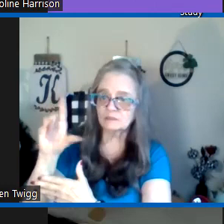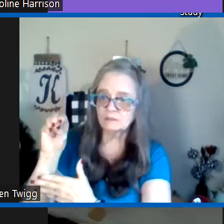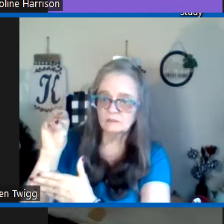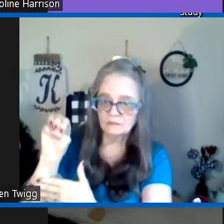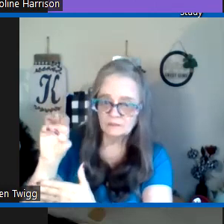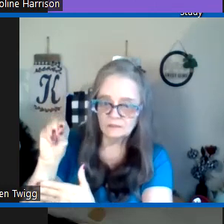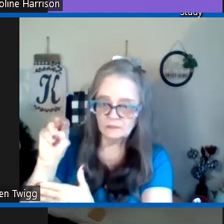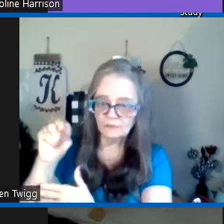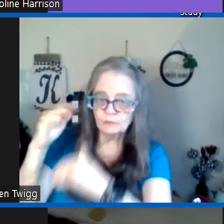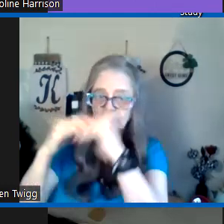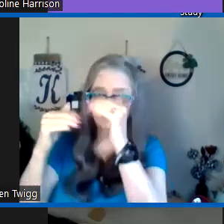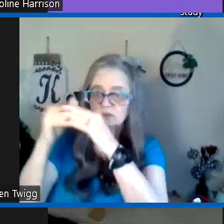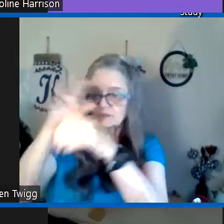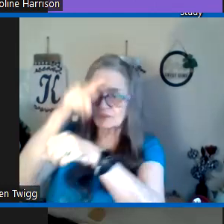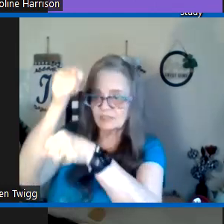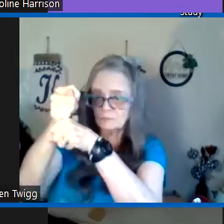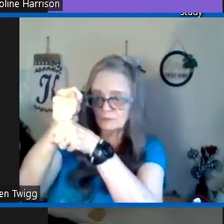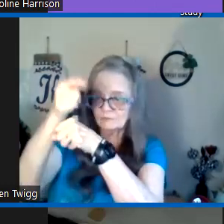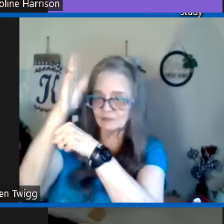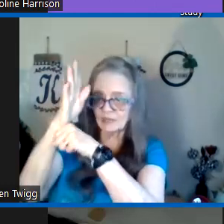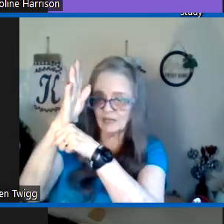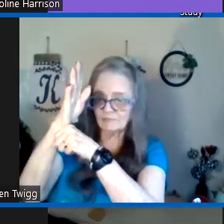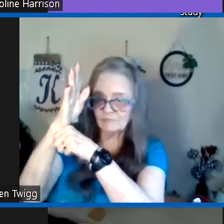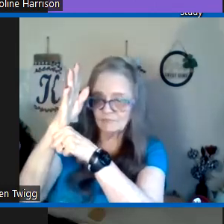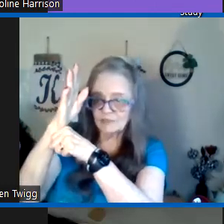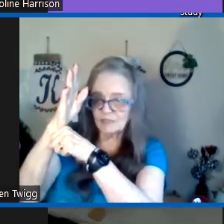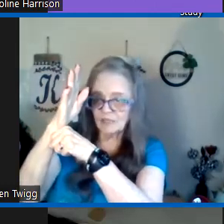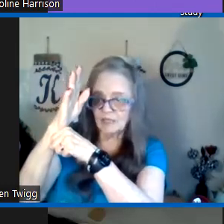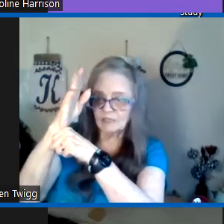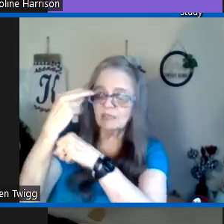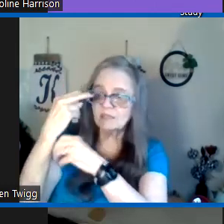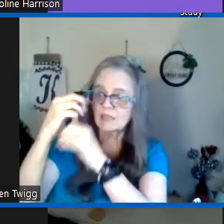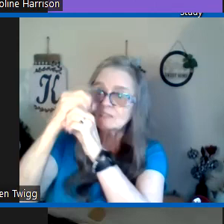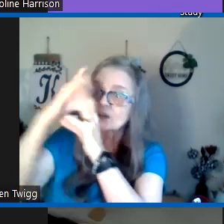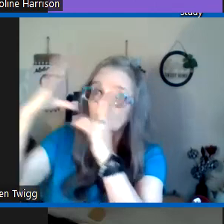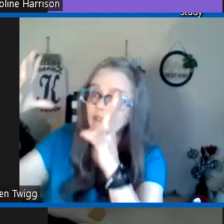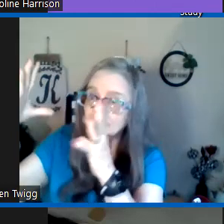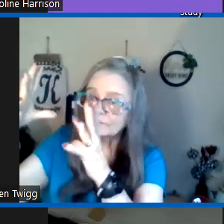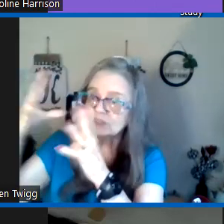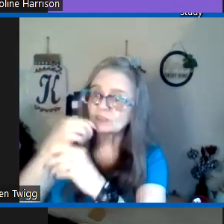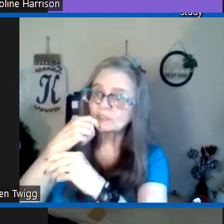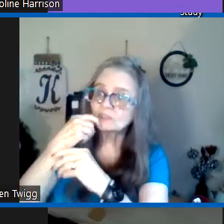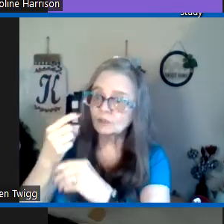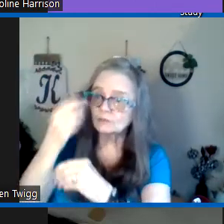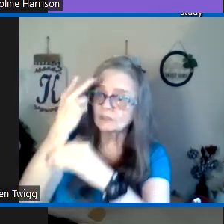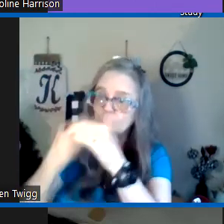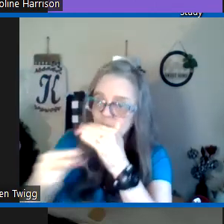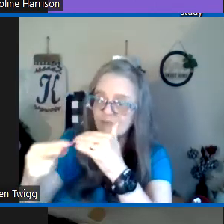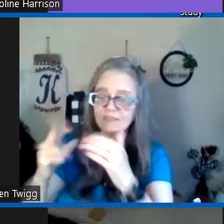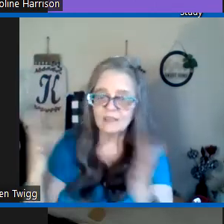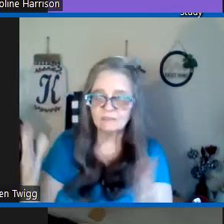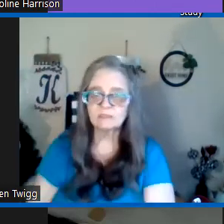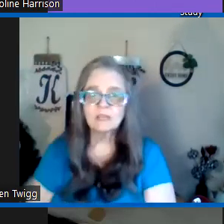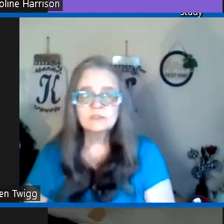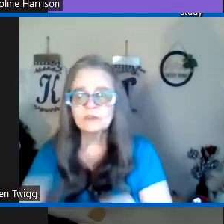Solomon would build the temple for God and he saw it in a vision and told it